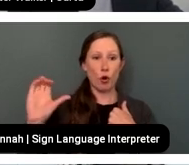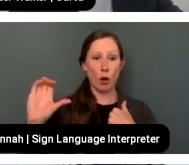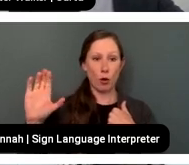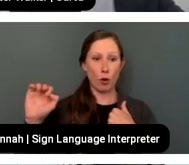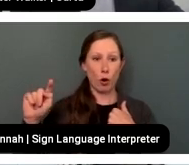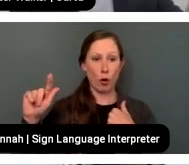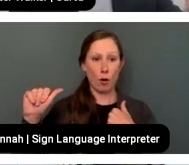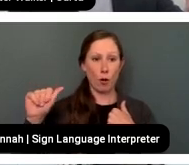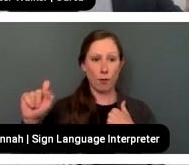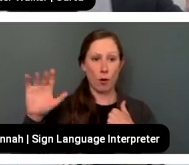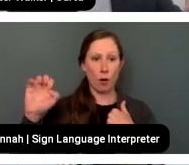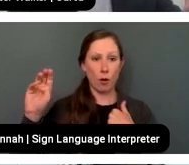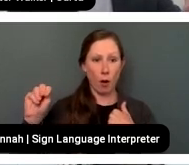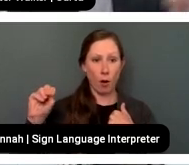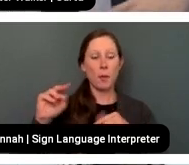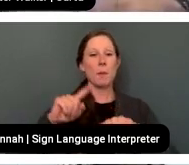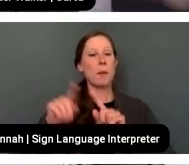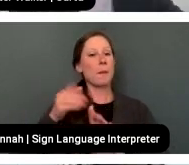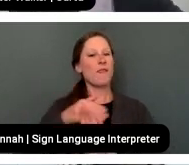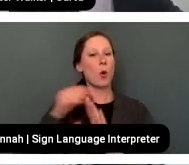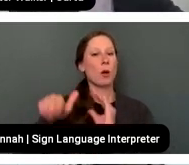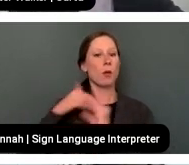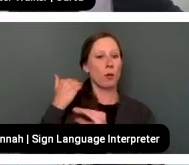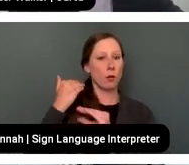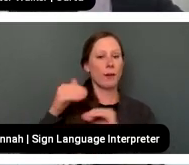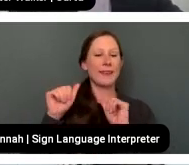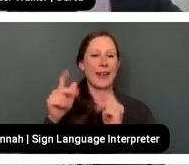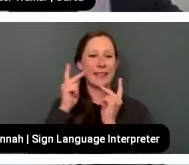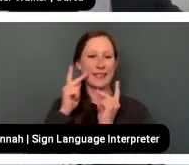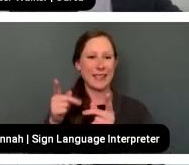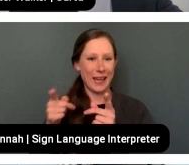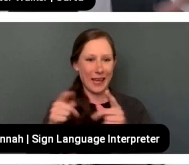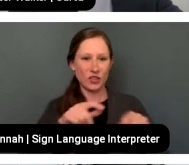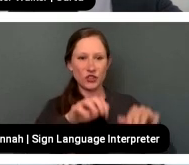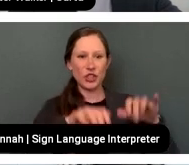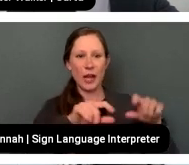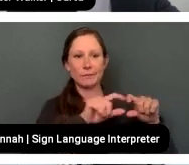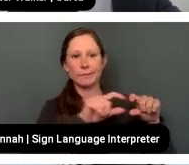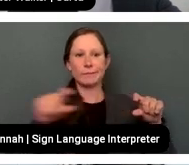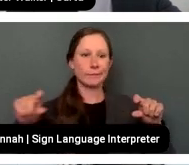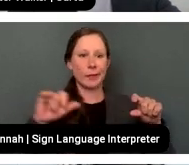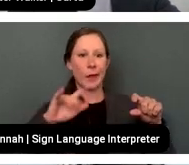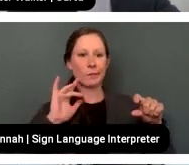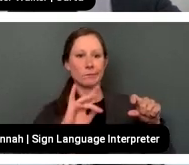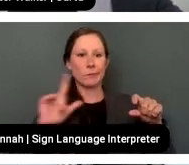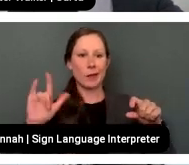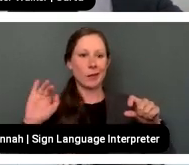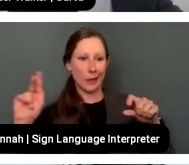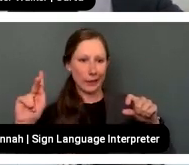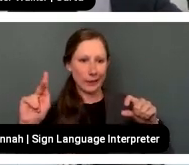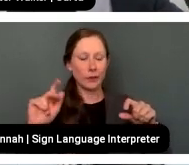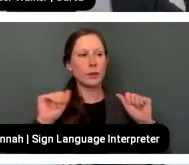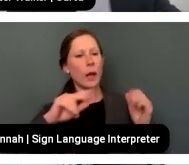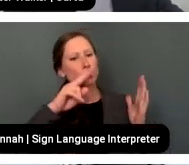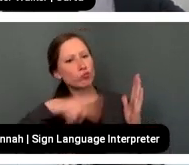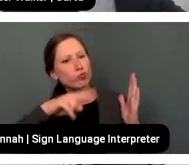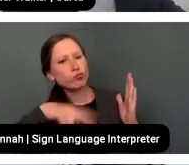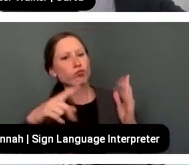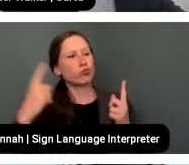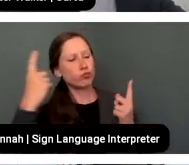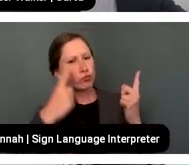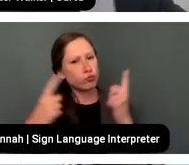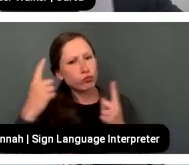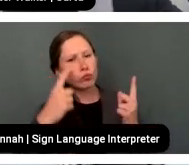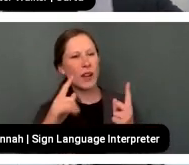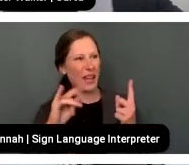full report itself. So I already put a link into the chat. You can read this fund performance report for yourself. You can digest it. can marinate in it. You can throw it against a